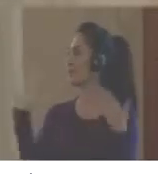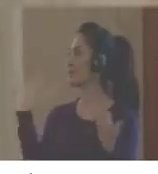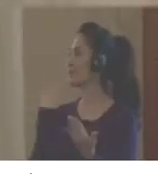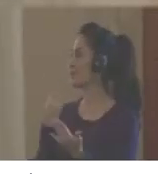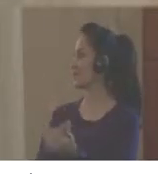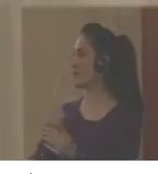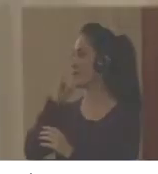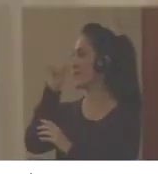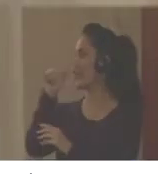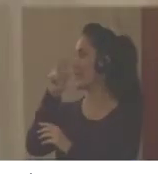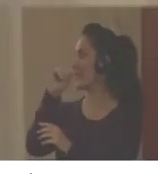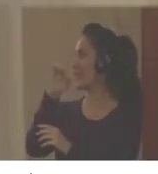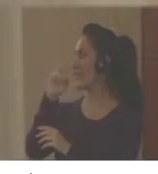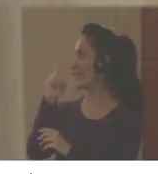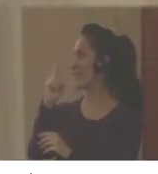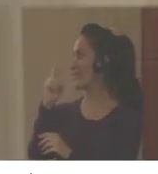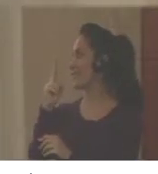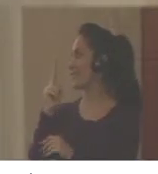Thank you, Javier.